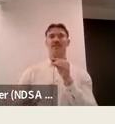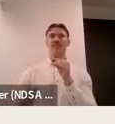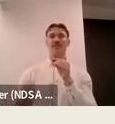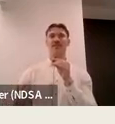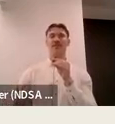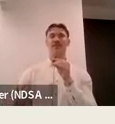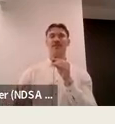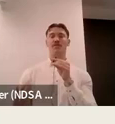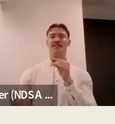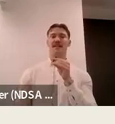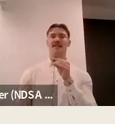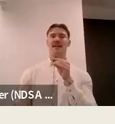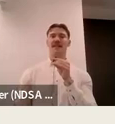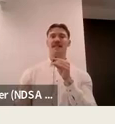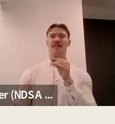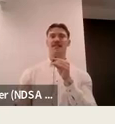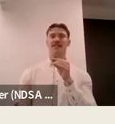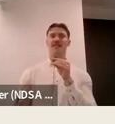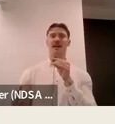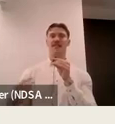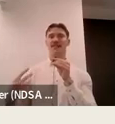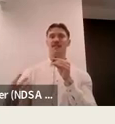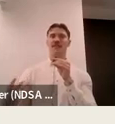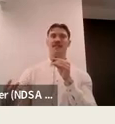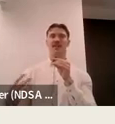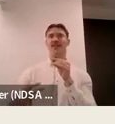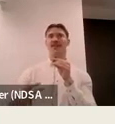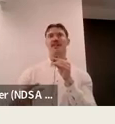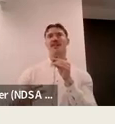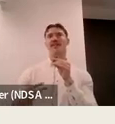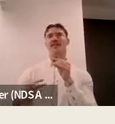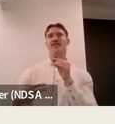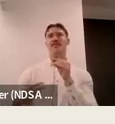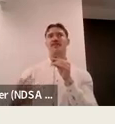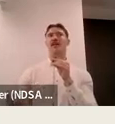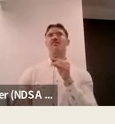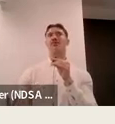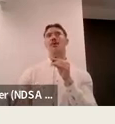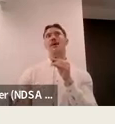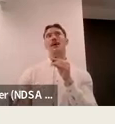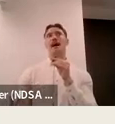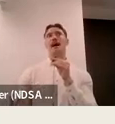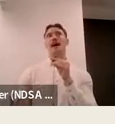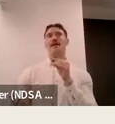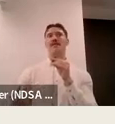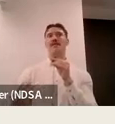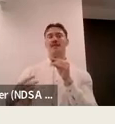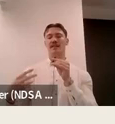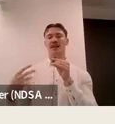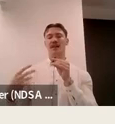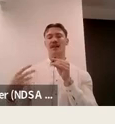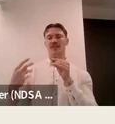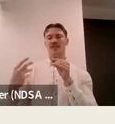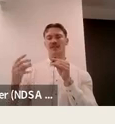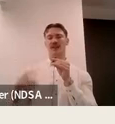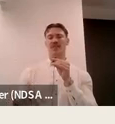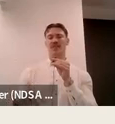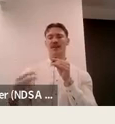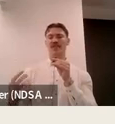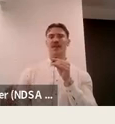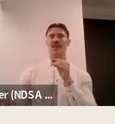students were being renumerated as as experts as i pointed out earlier students are time poor um the